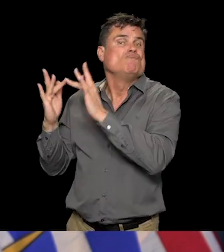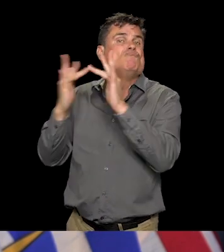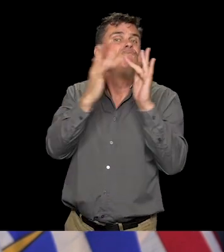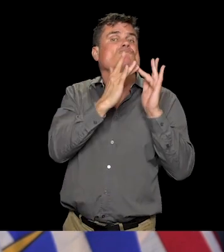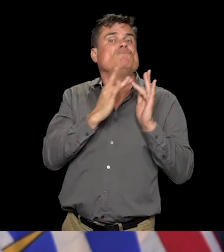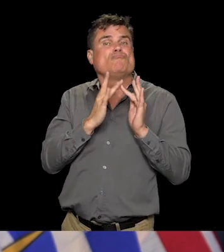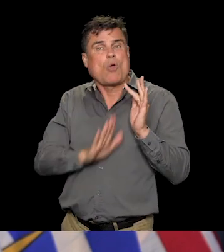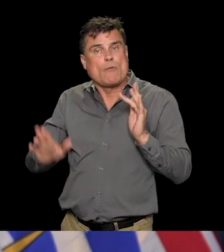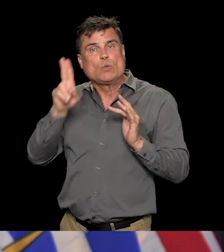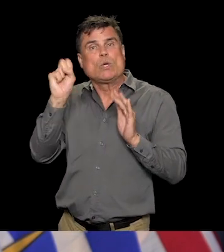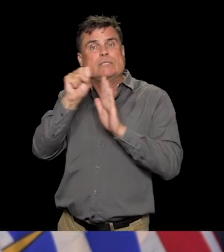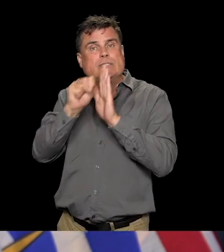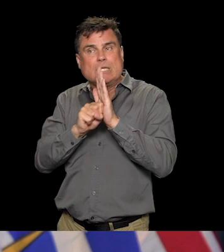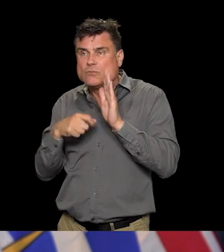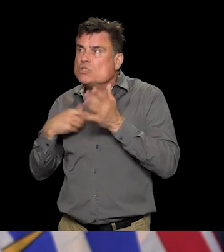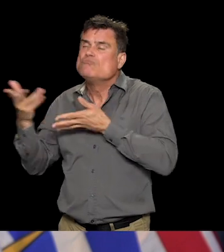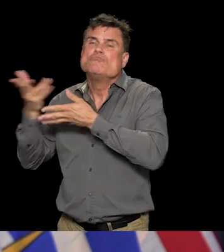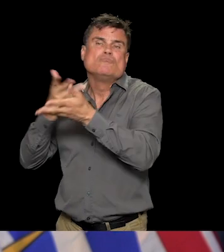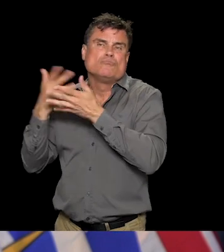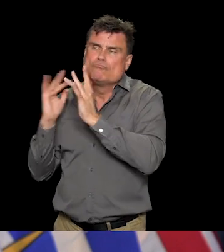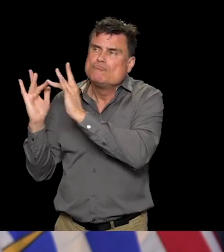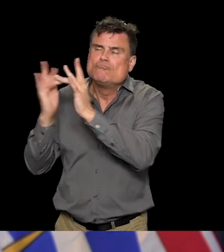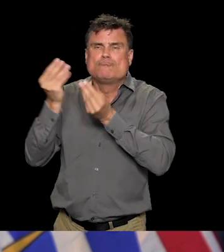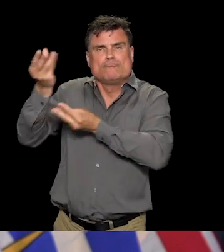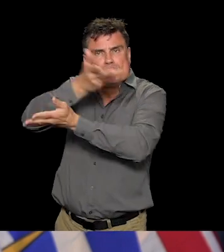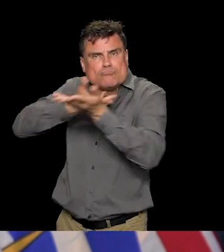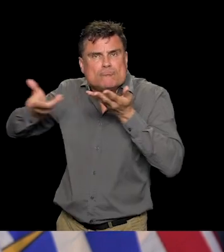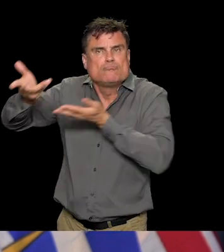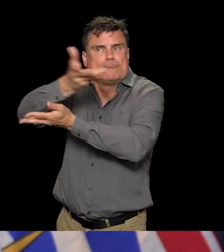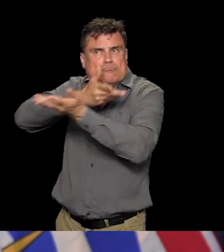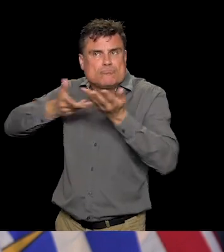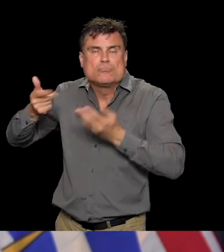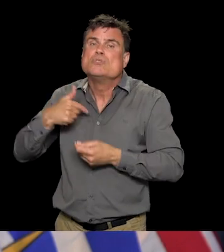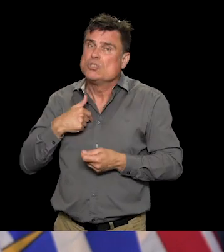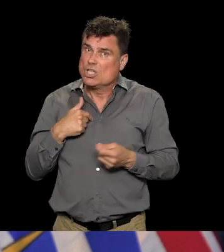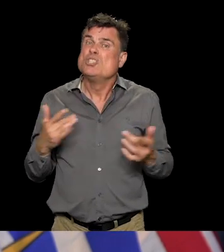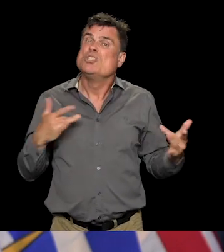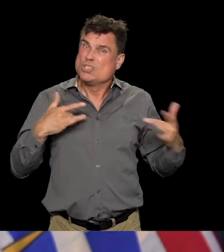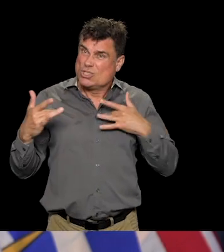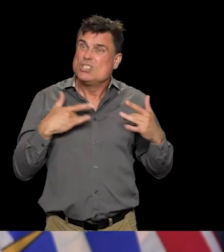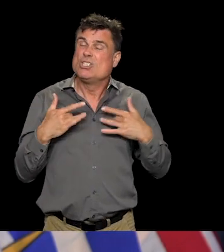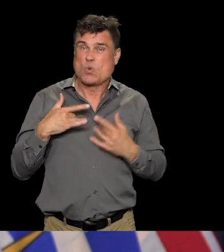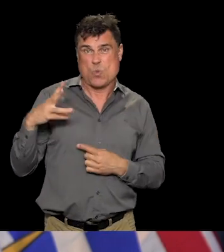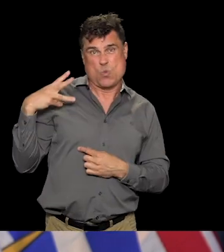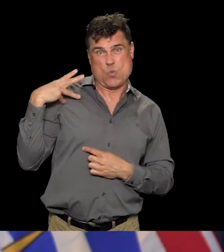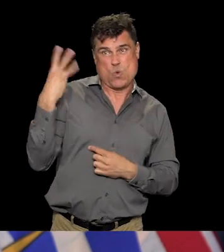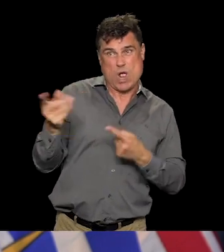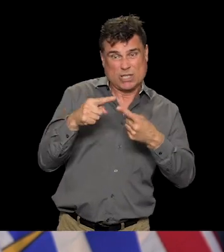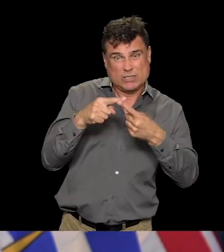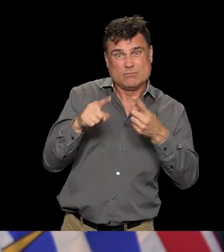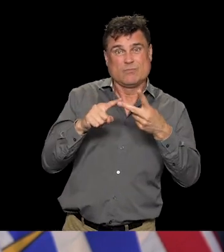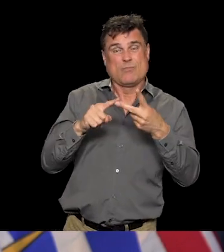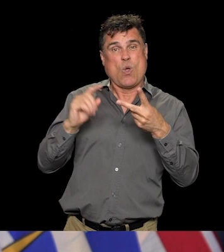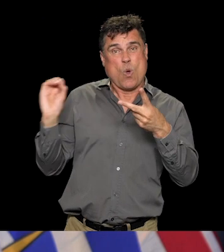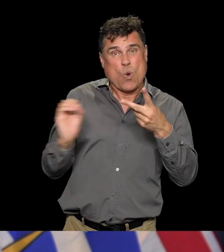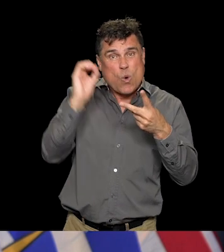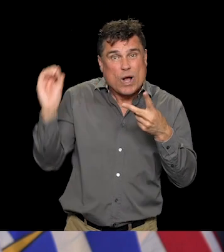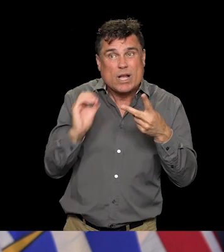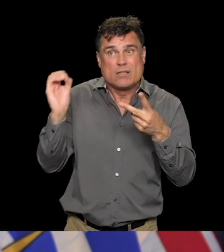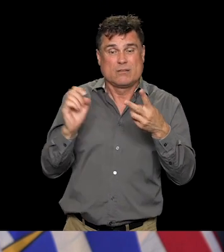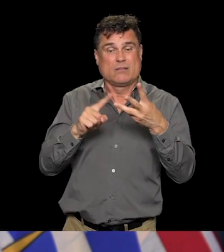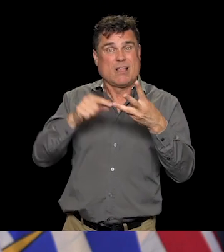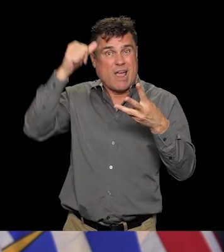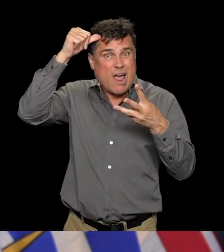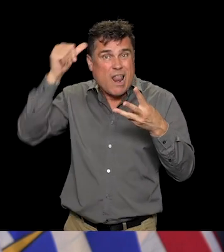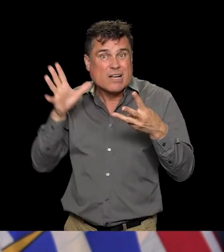it has been very concerning. Washington State, Oregon and Alaska are starting to see upticks. More concerning